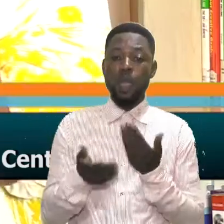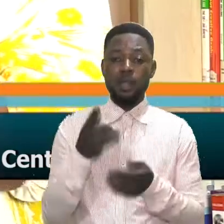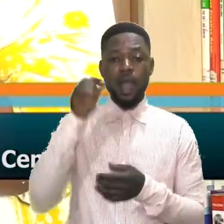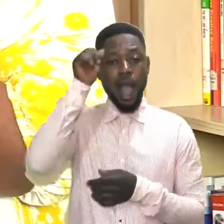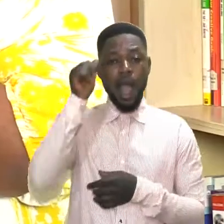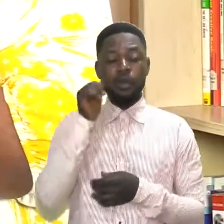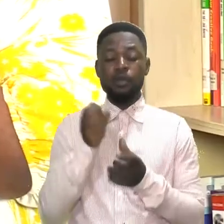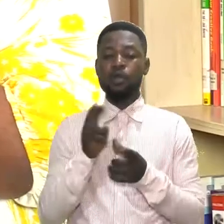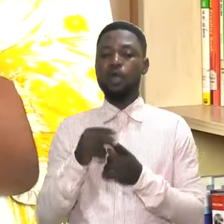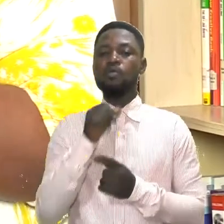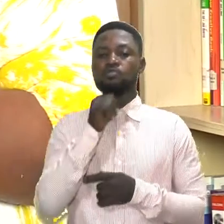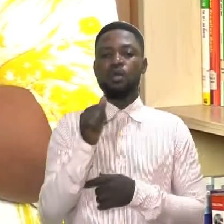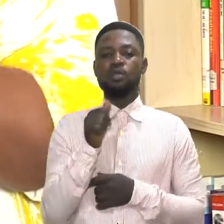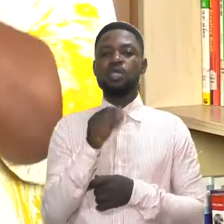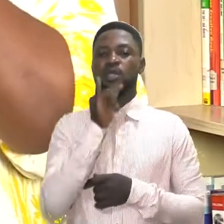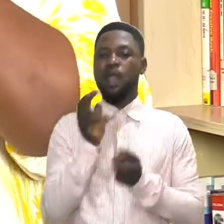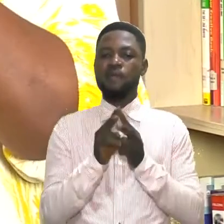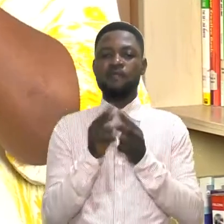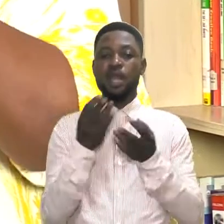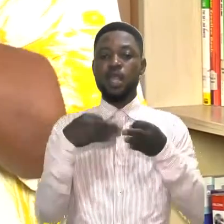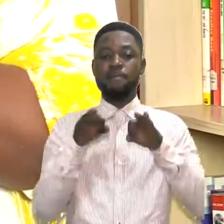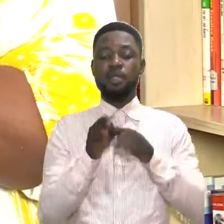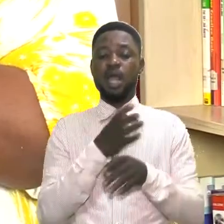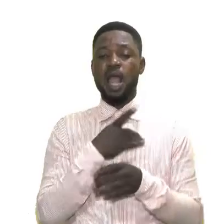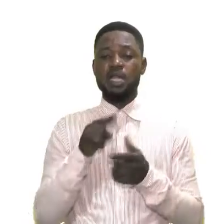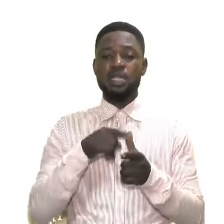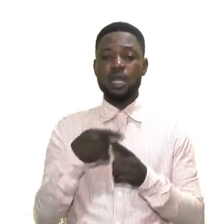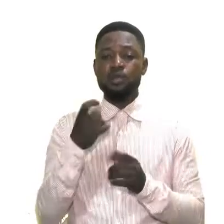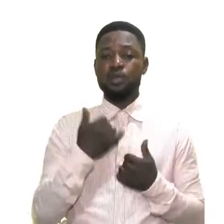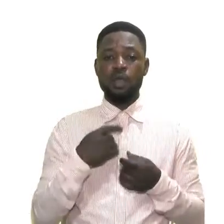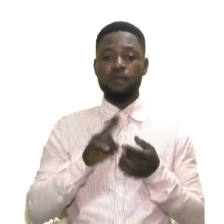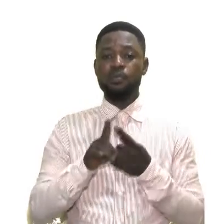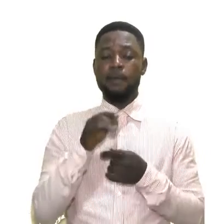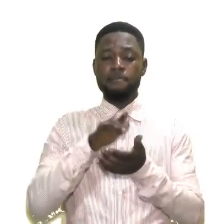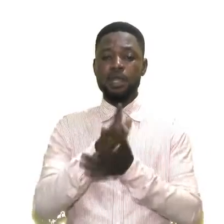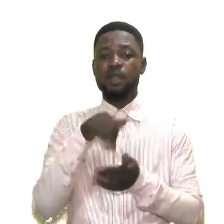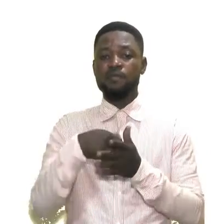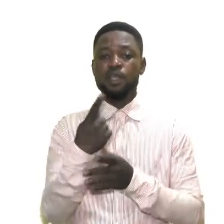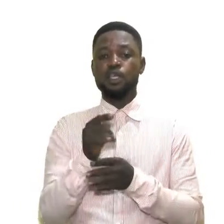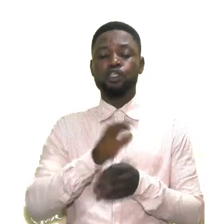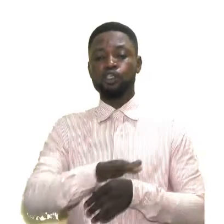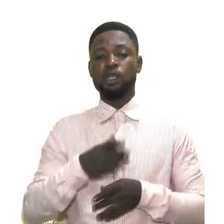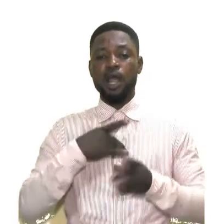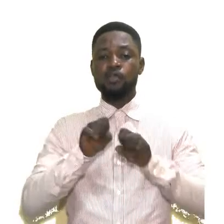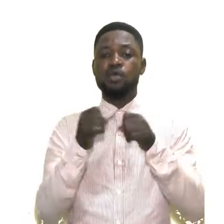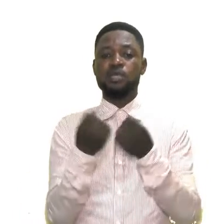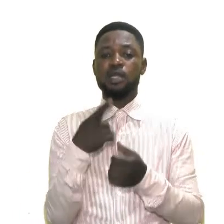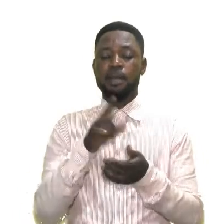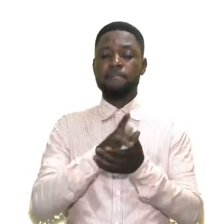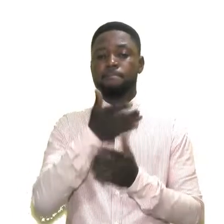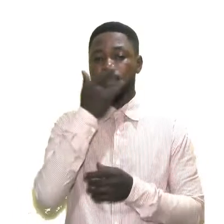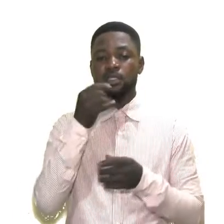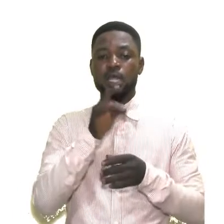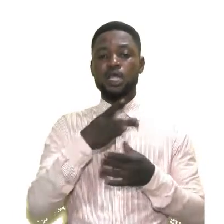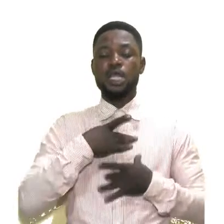another child, or another thing was to violate them is very, very key. And then, you have to believe the children. We live in a society that the